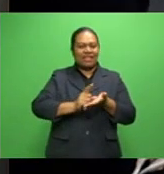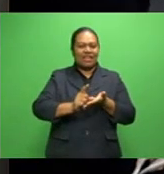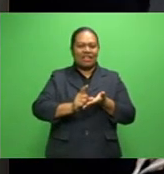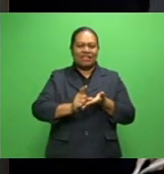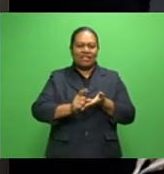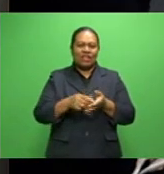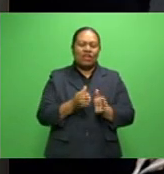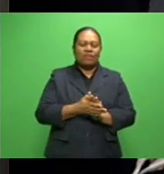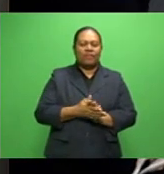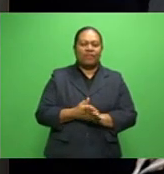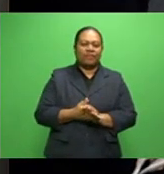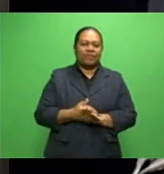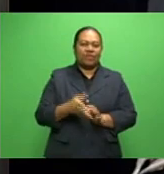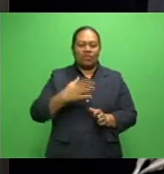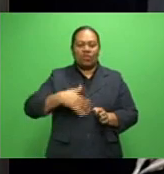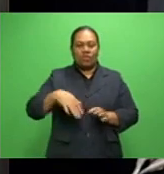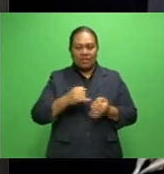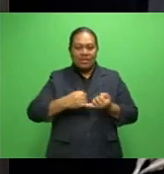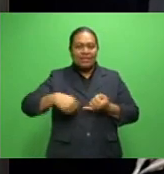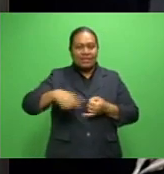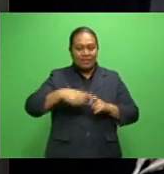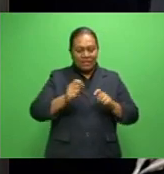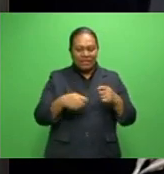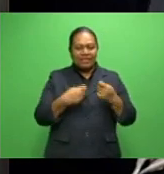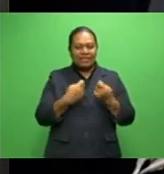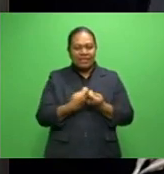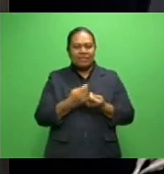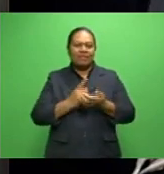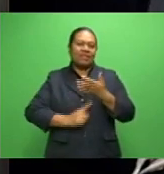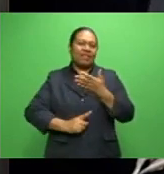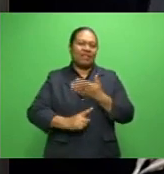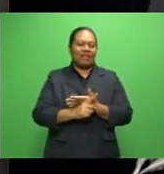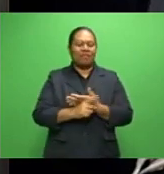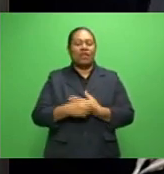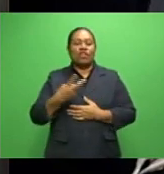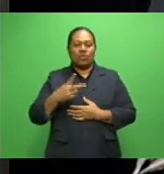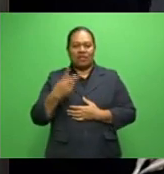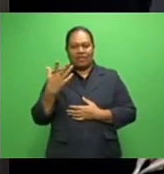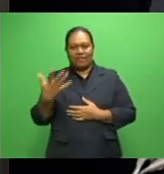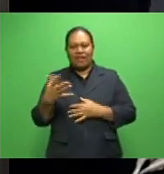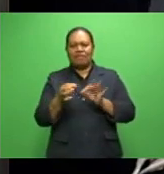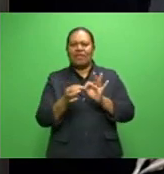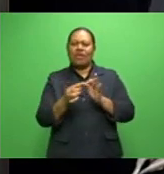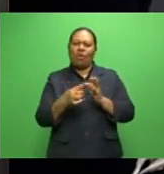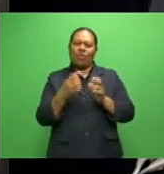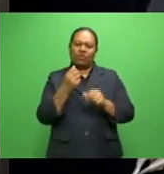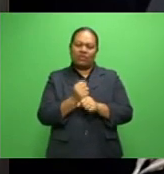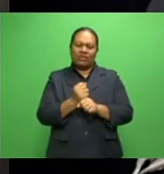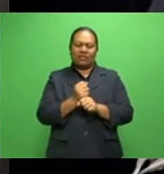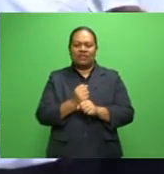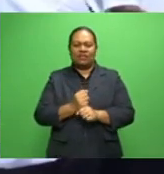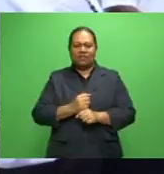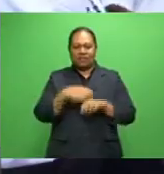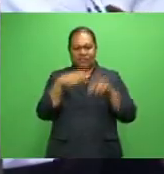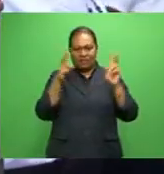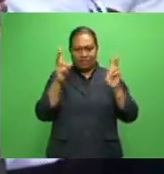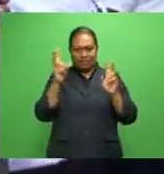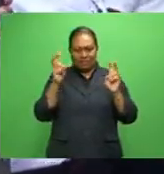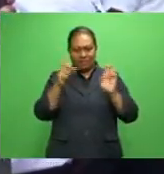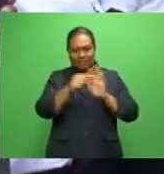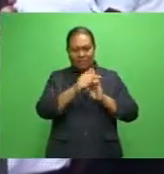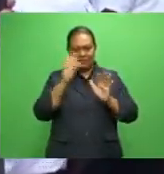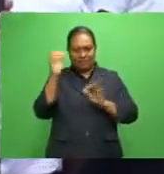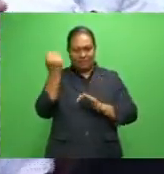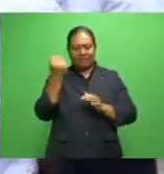accommodation flow valves Suva team, and that's to end their 25-year BOG title drought. A day out from the semi